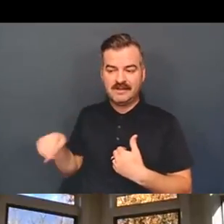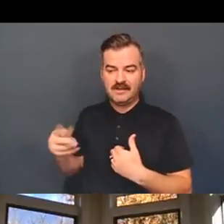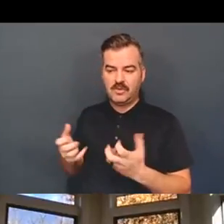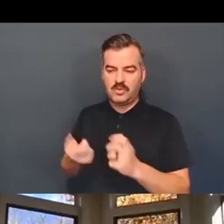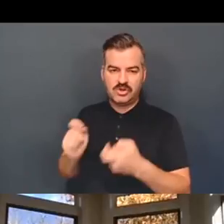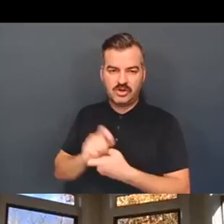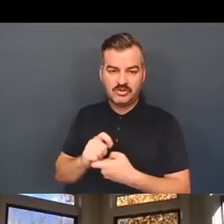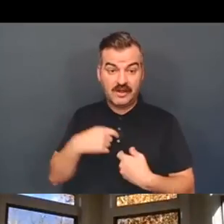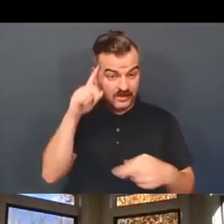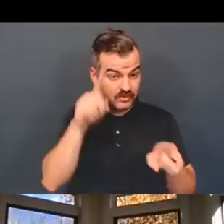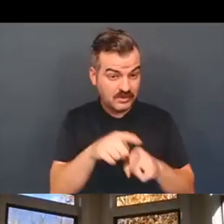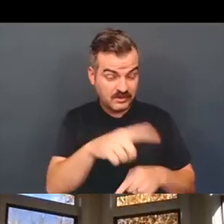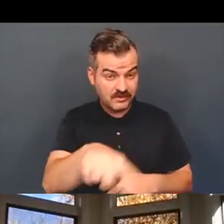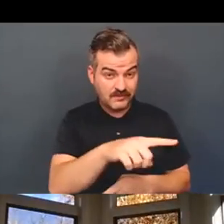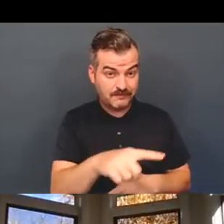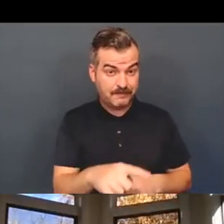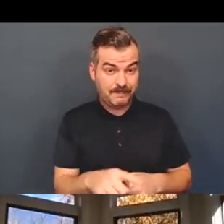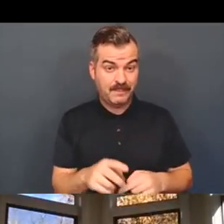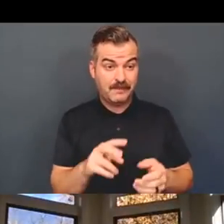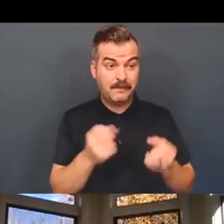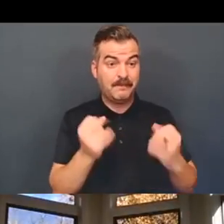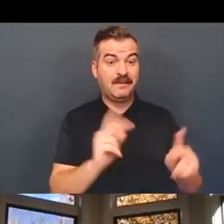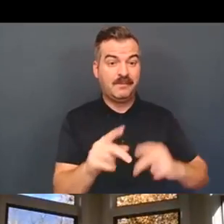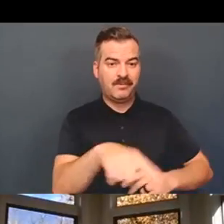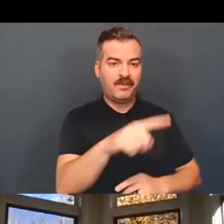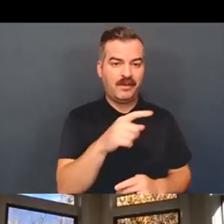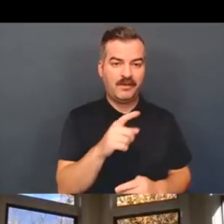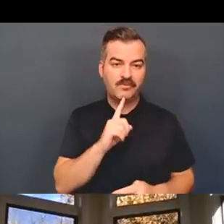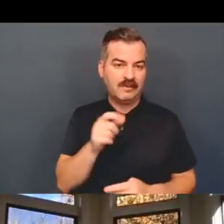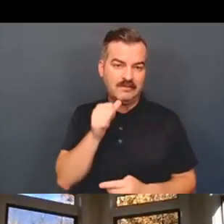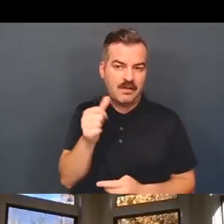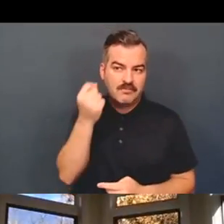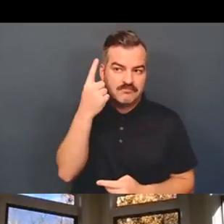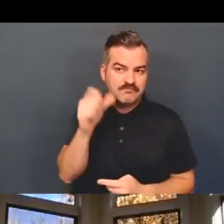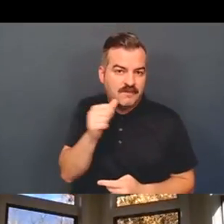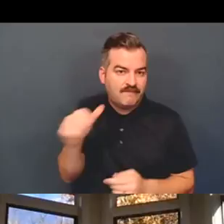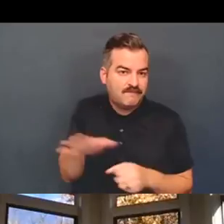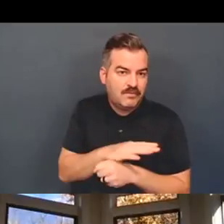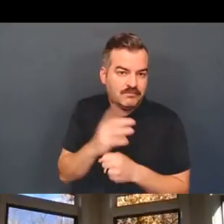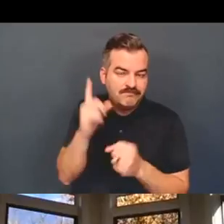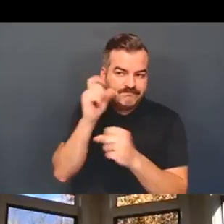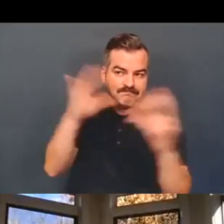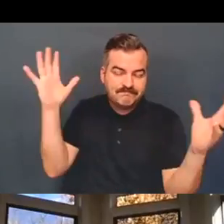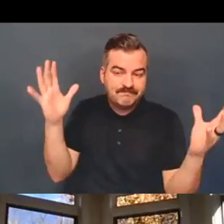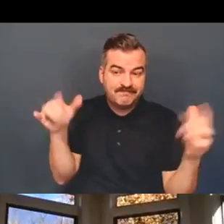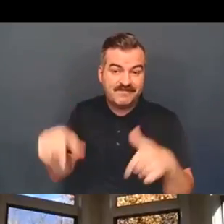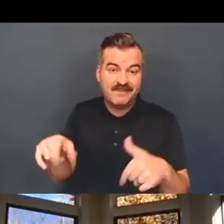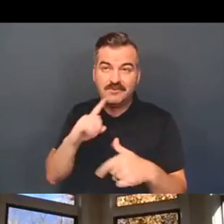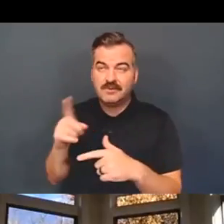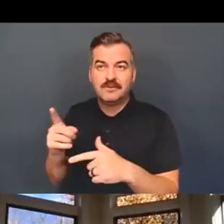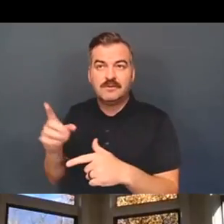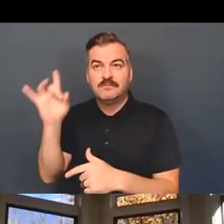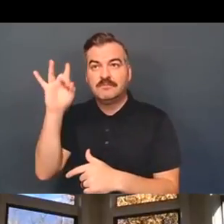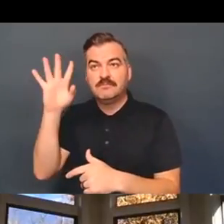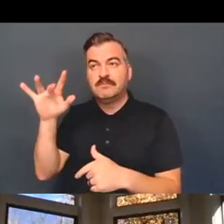I agree with you that it does not get the attention that it merits for what a absurd and outdated